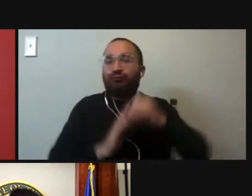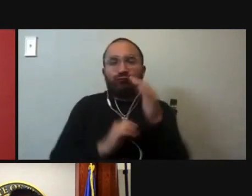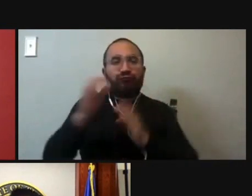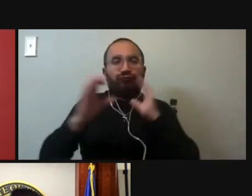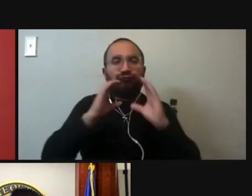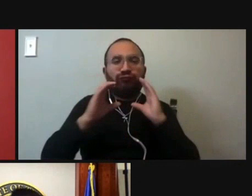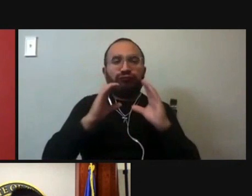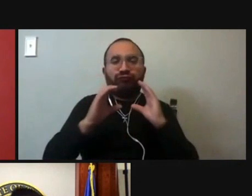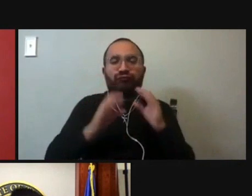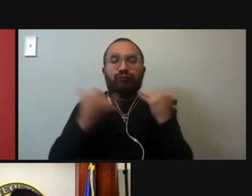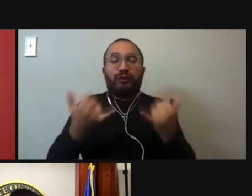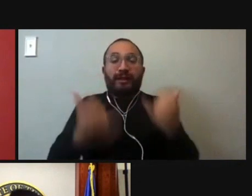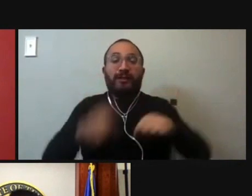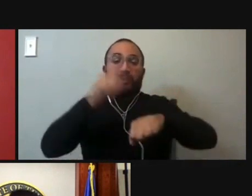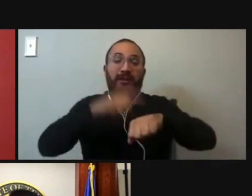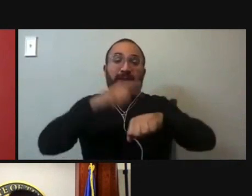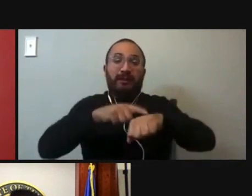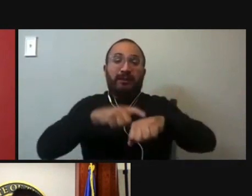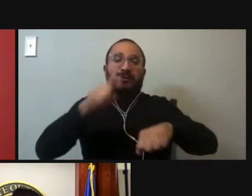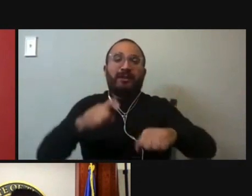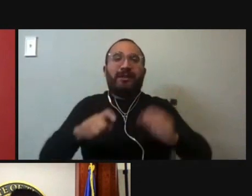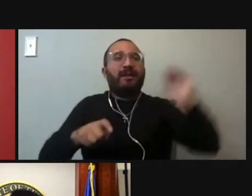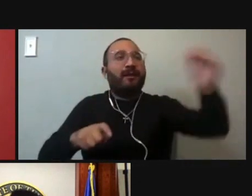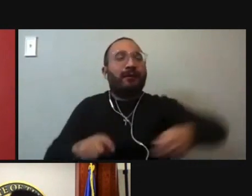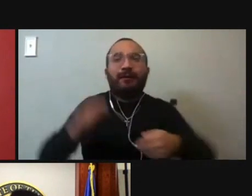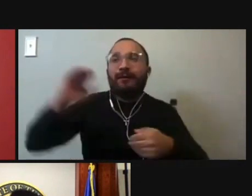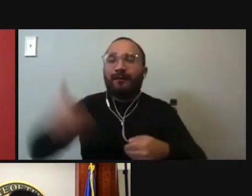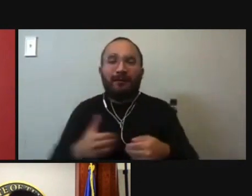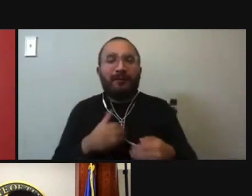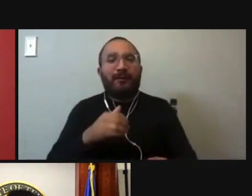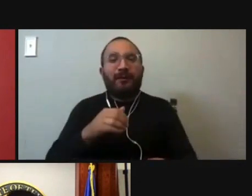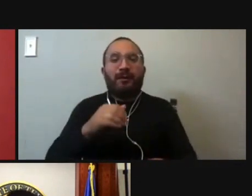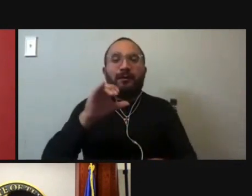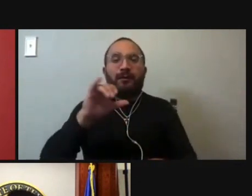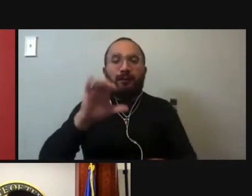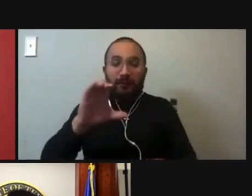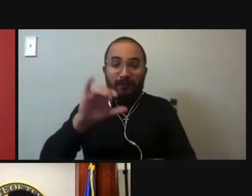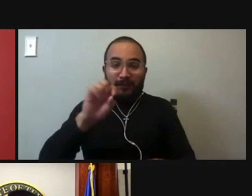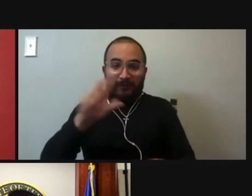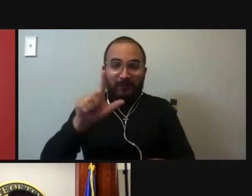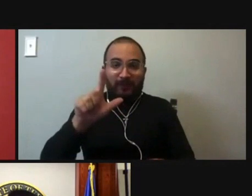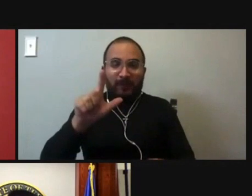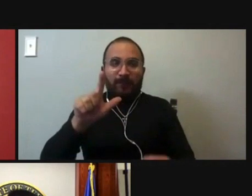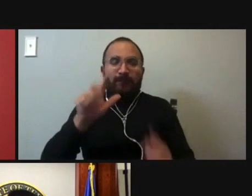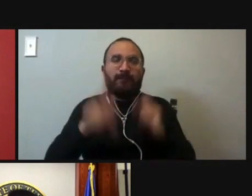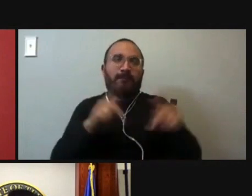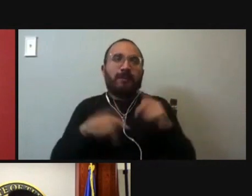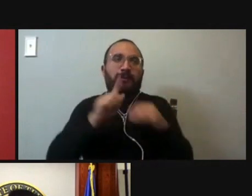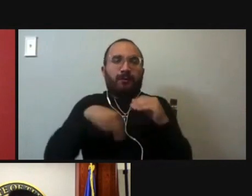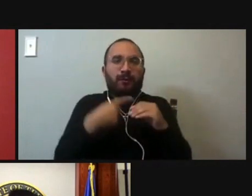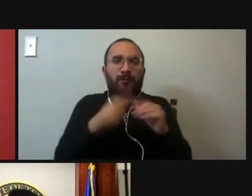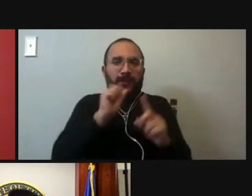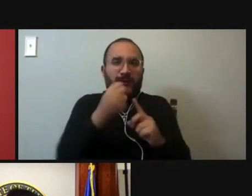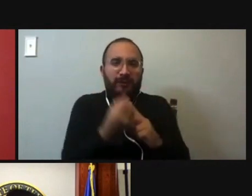But this is the time when we should invite civil discourse about issues that are